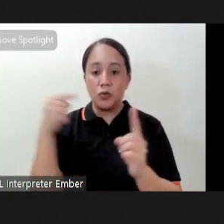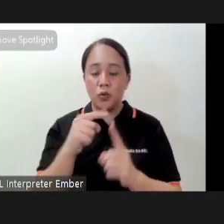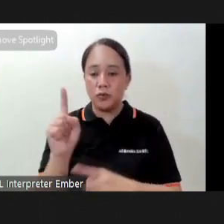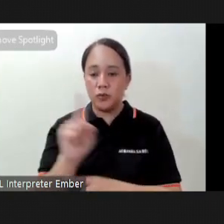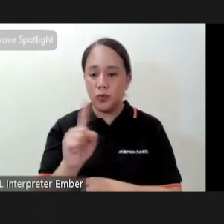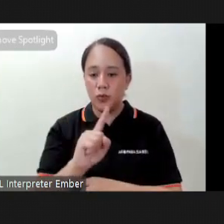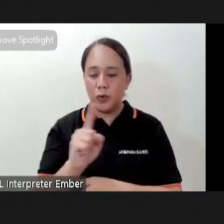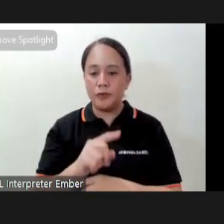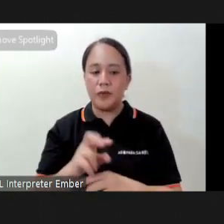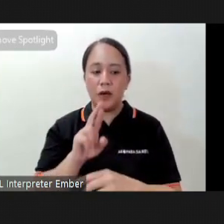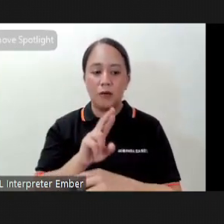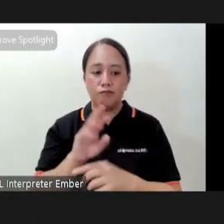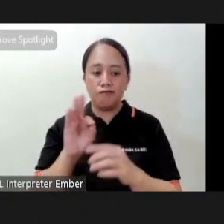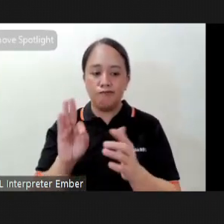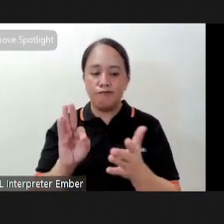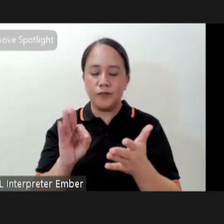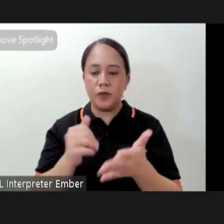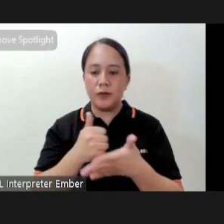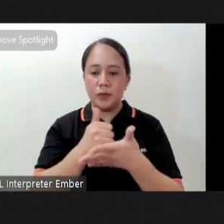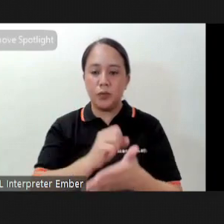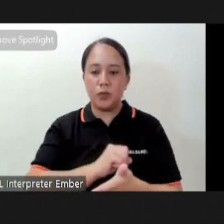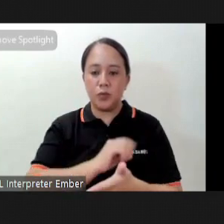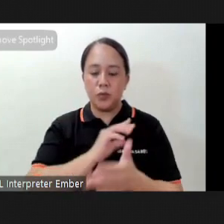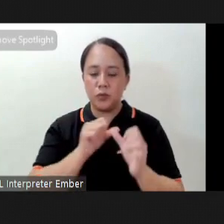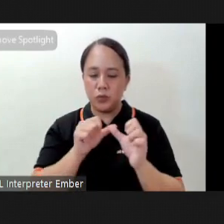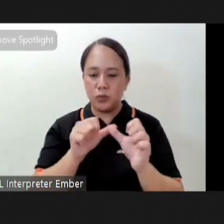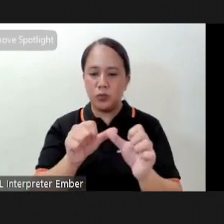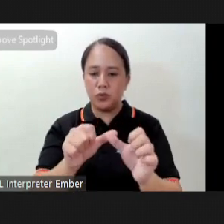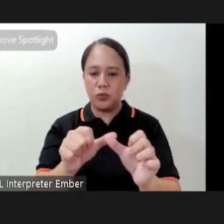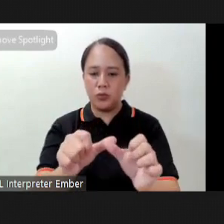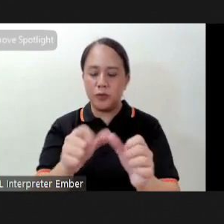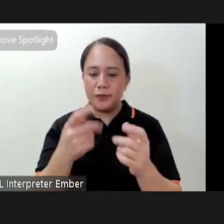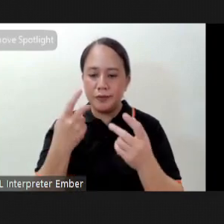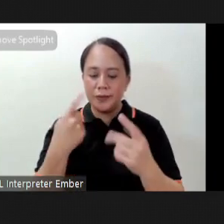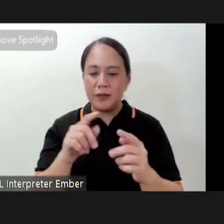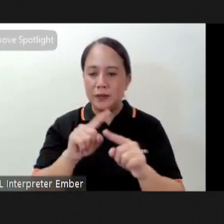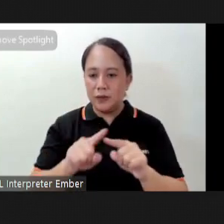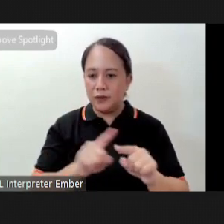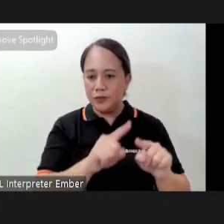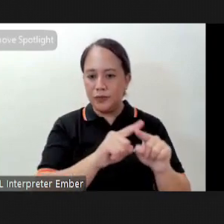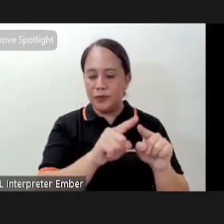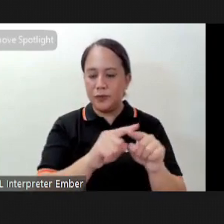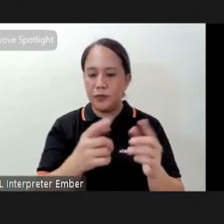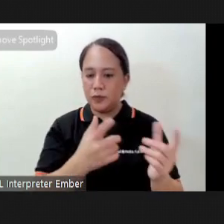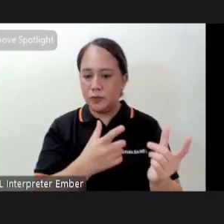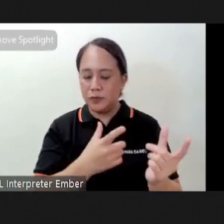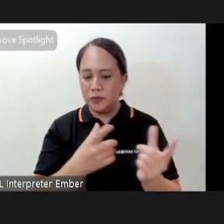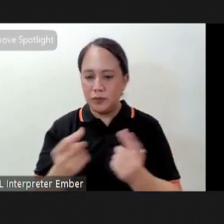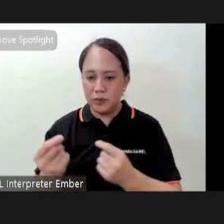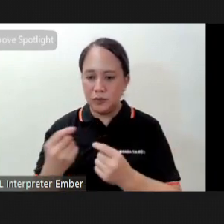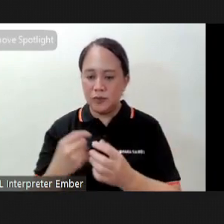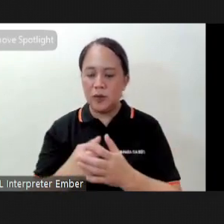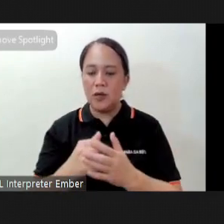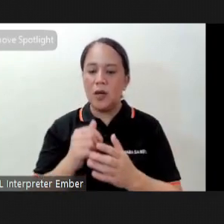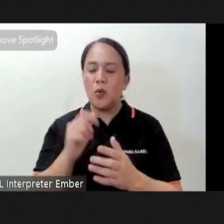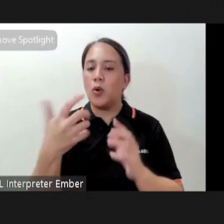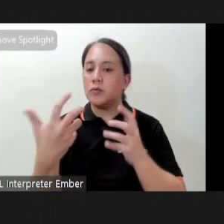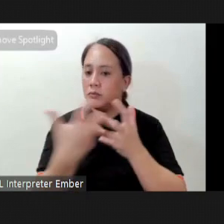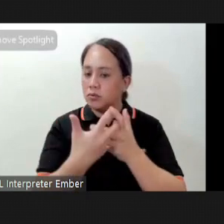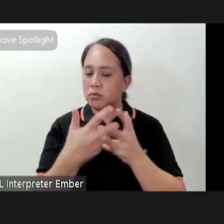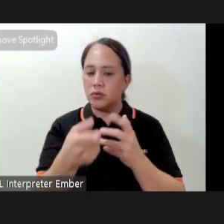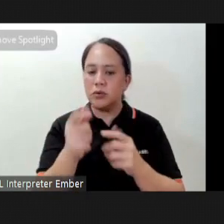growflow gives you the confidence to pursue and explore these different practices you just have to find out what works for you and again